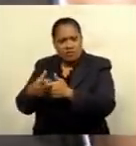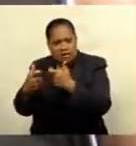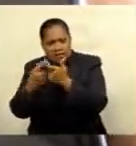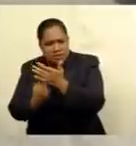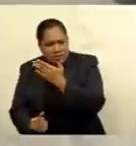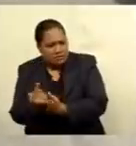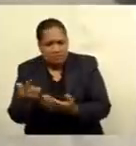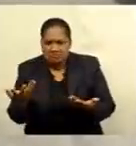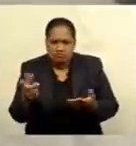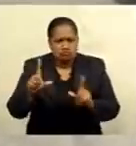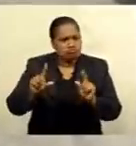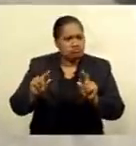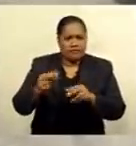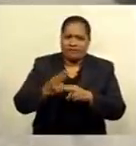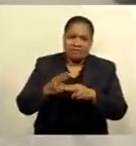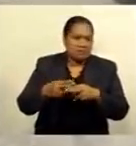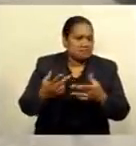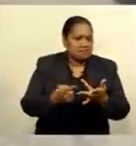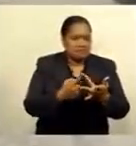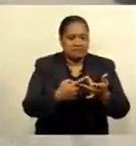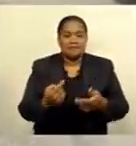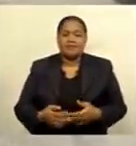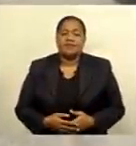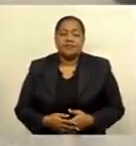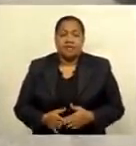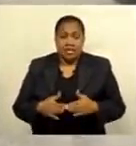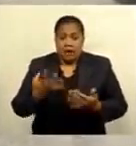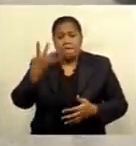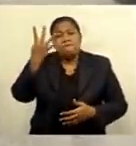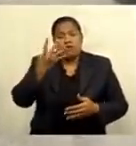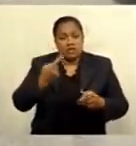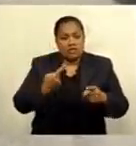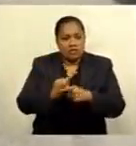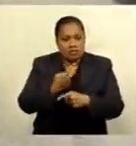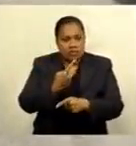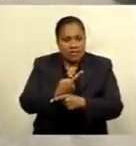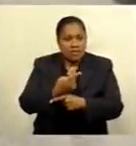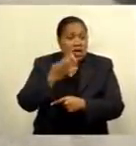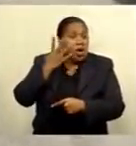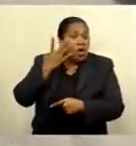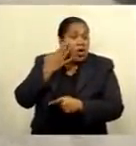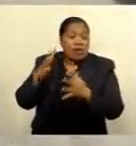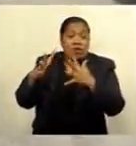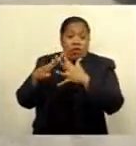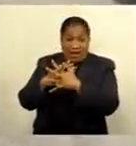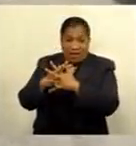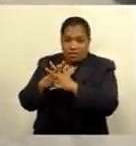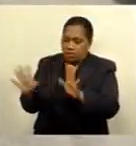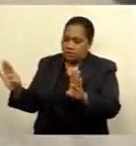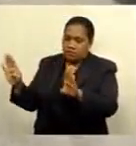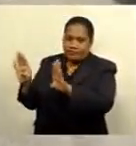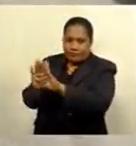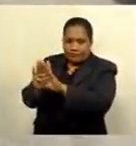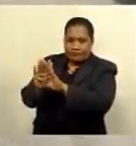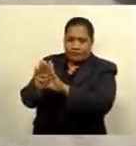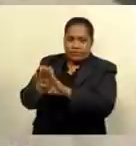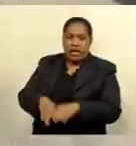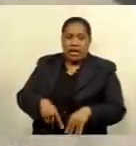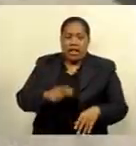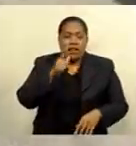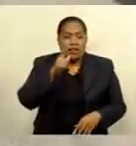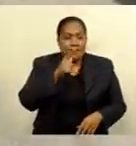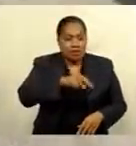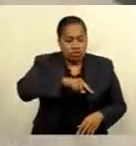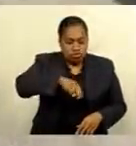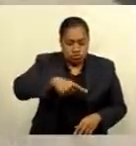etc. It is now 14 solid weeks since the time when this Wainandui border was assembled, leaving Lamy, Suba and Osore